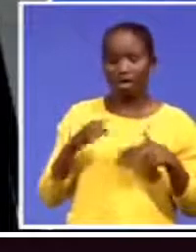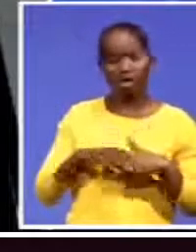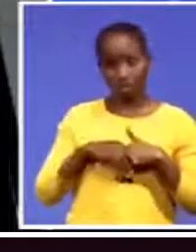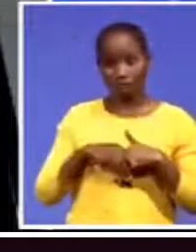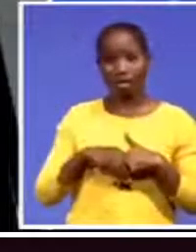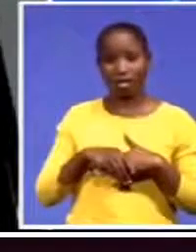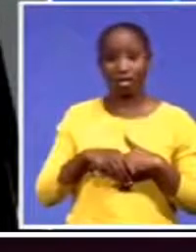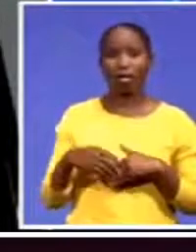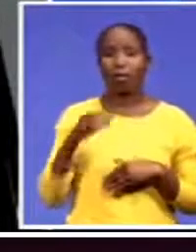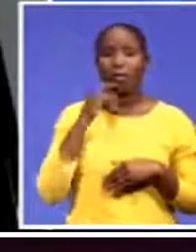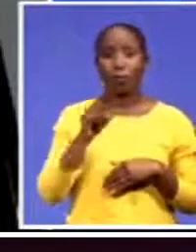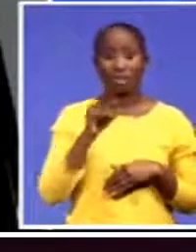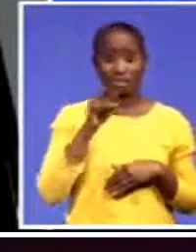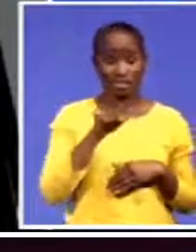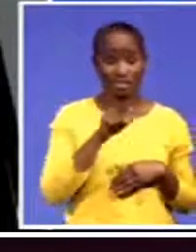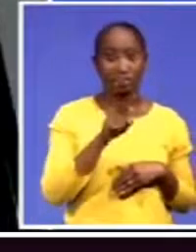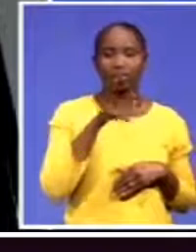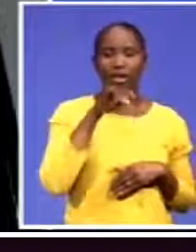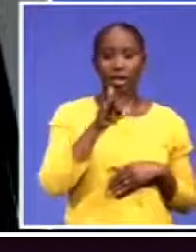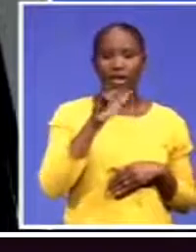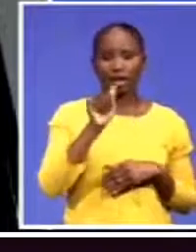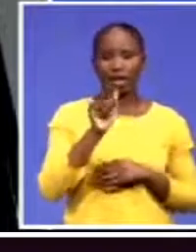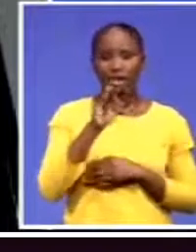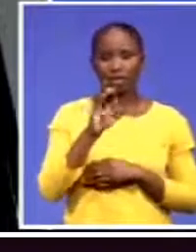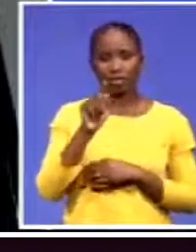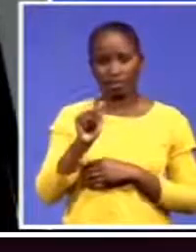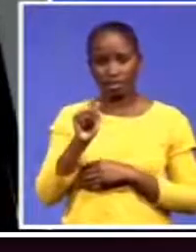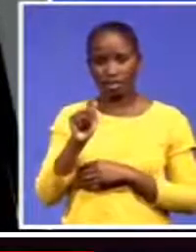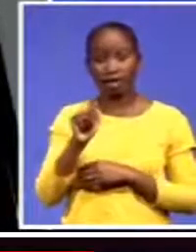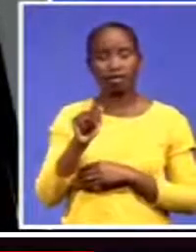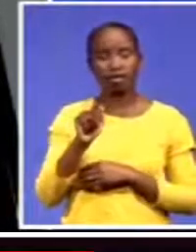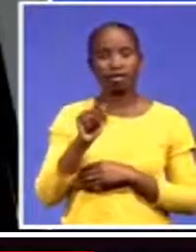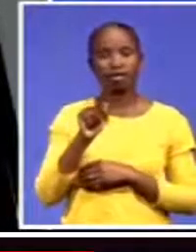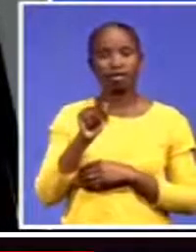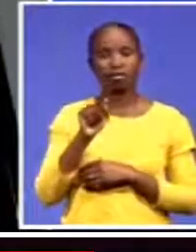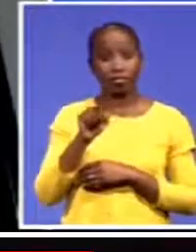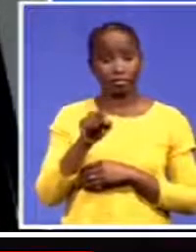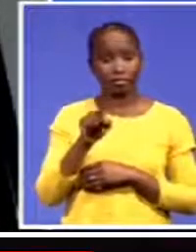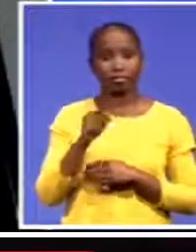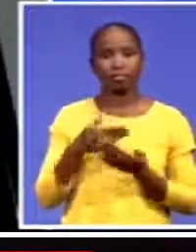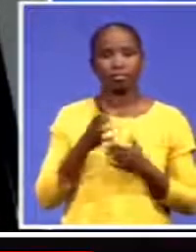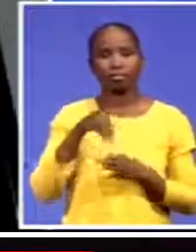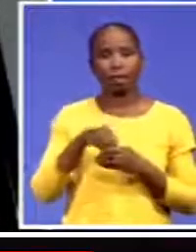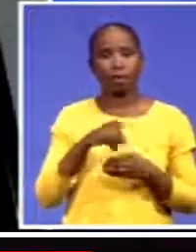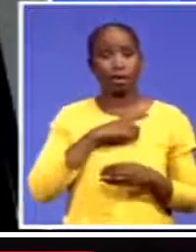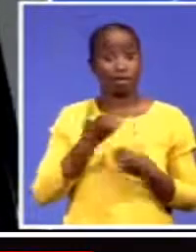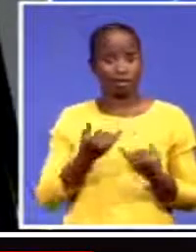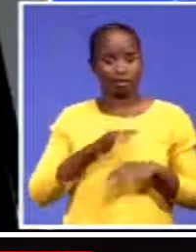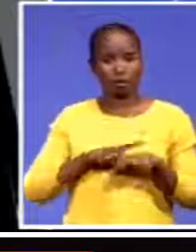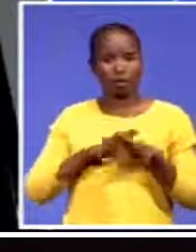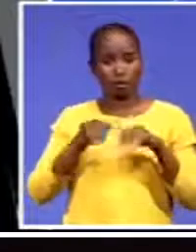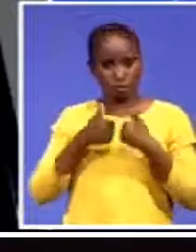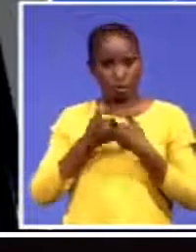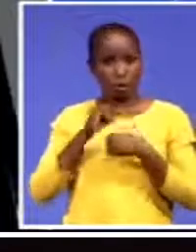is coming together right in the middle of, you know, the challenges around COVID. As I said, right at a time when we've just come off the back of Glasgow